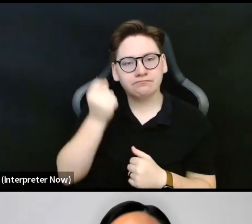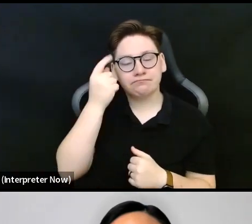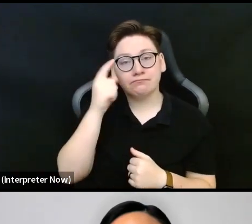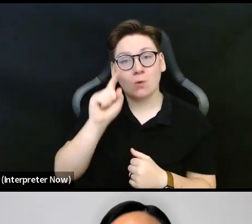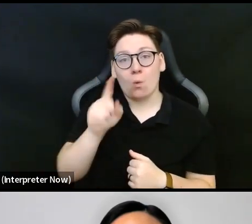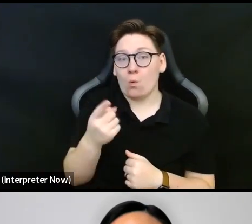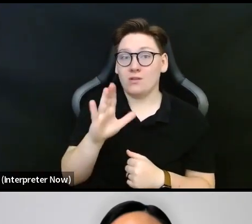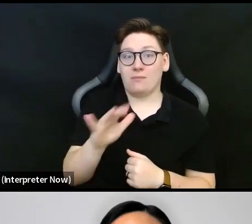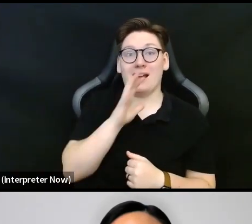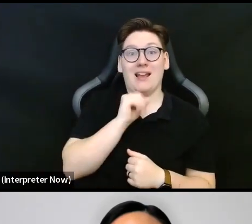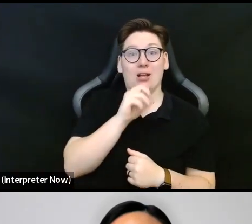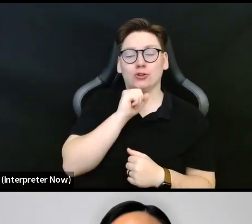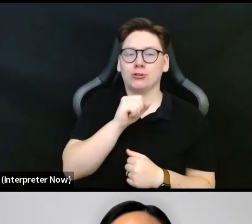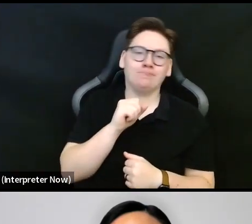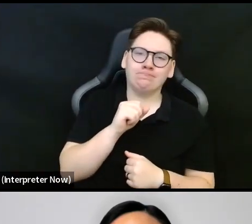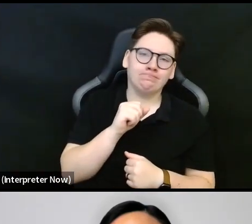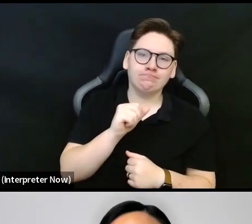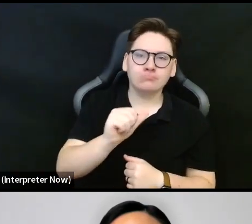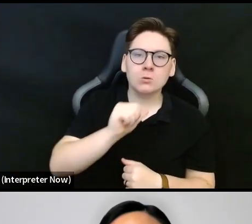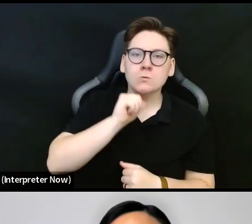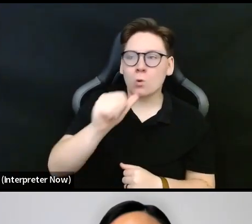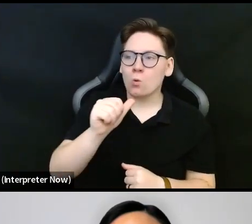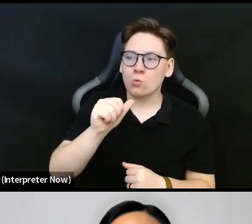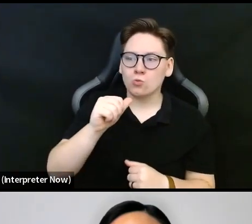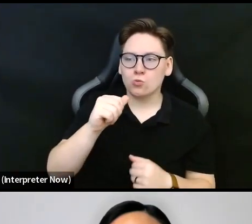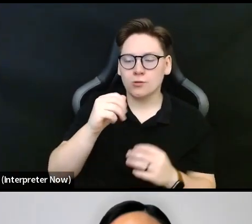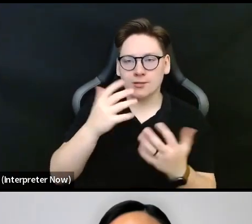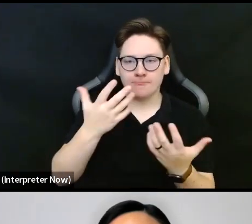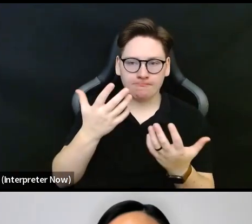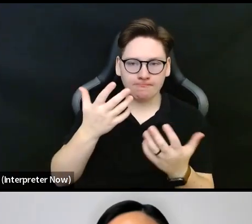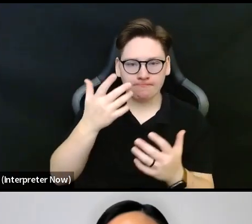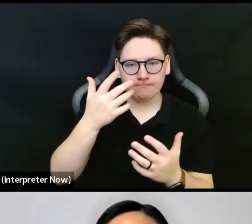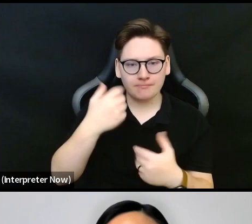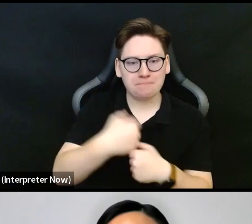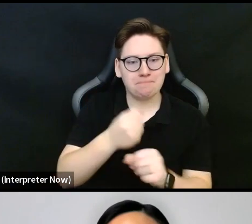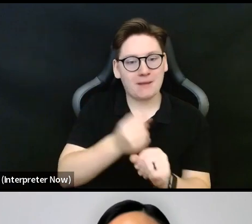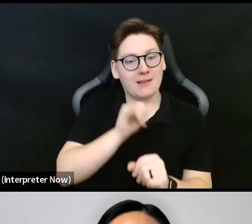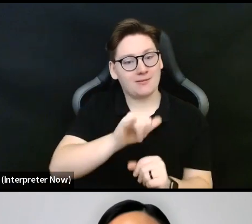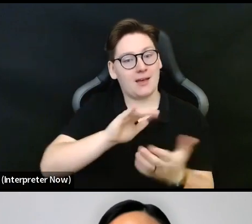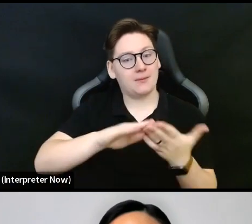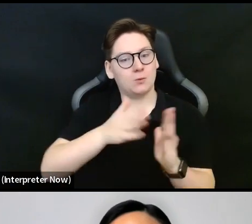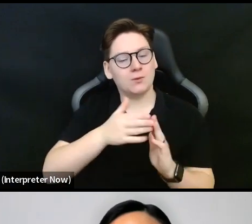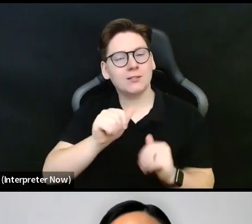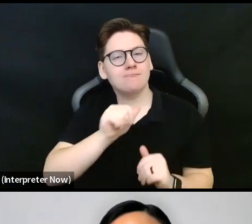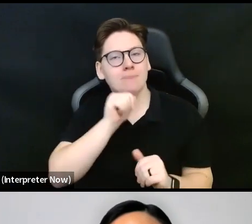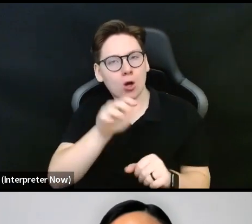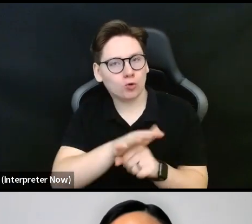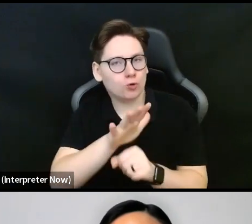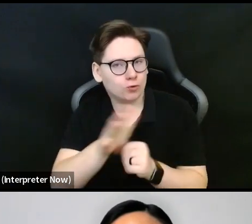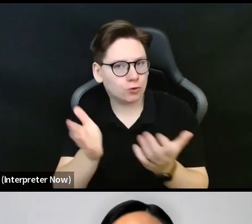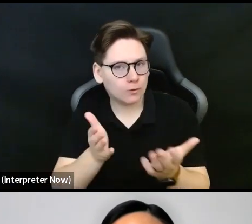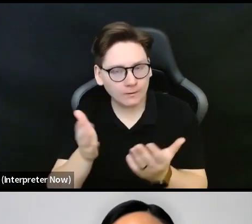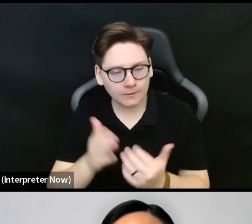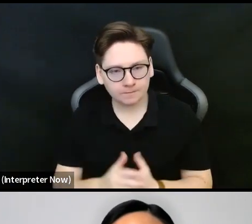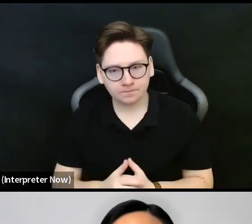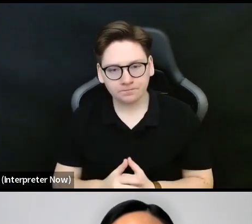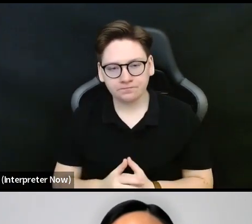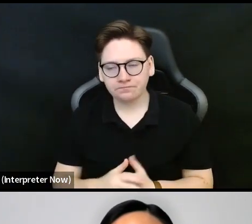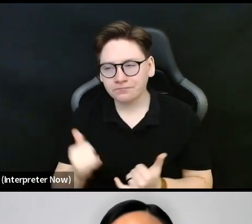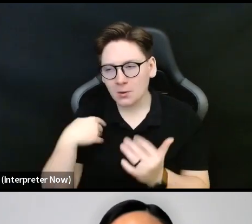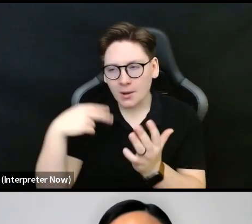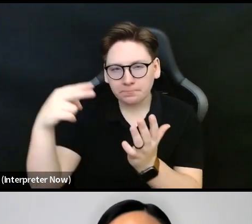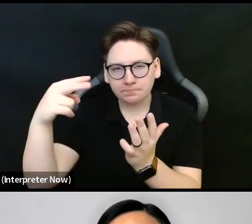isn't going to make that community underserved. For programming, I'm just reading